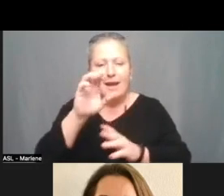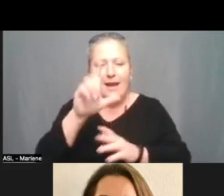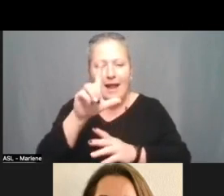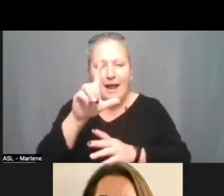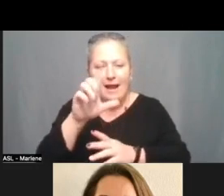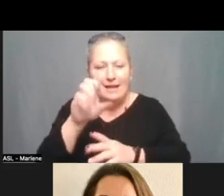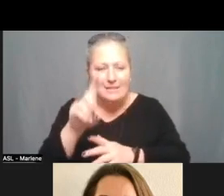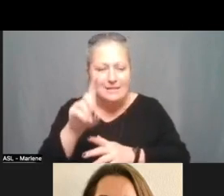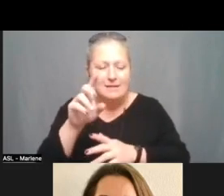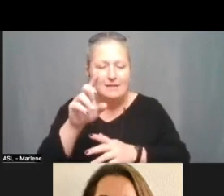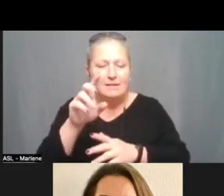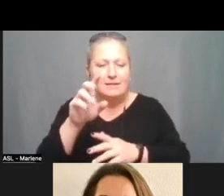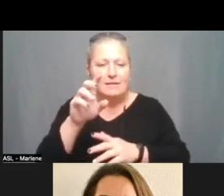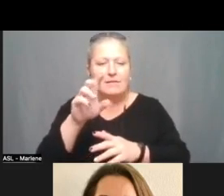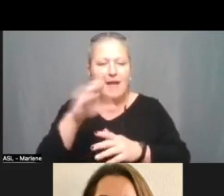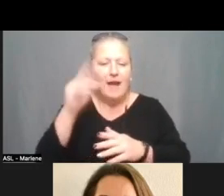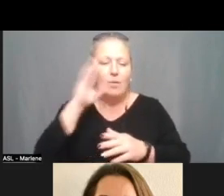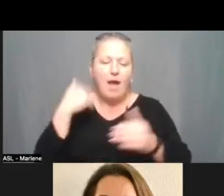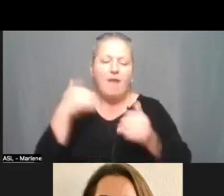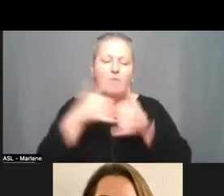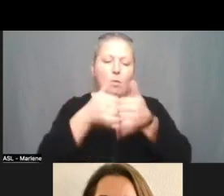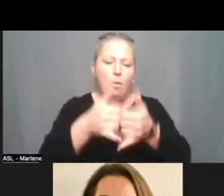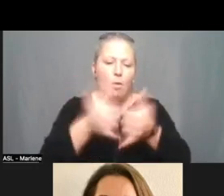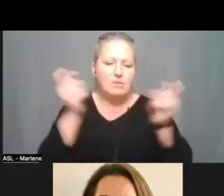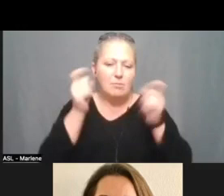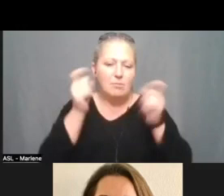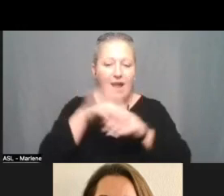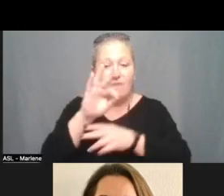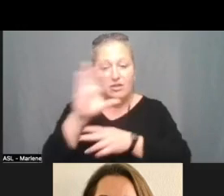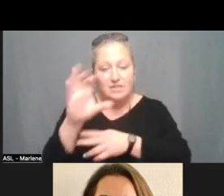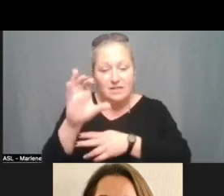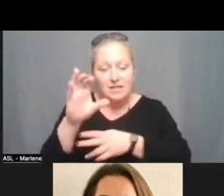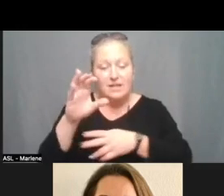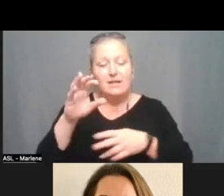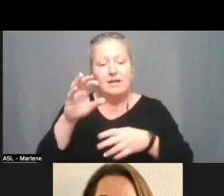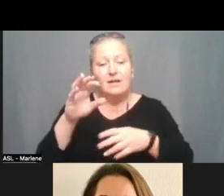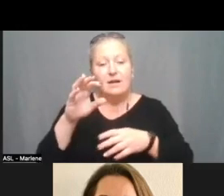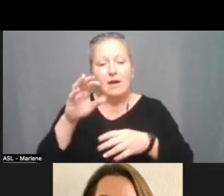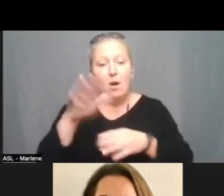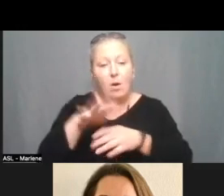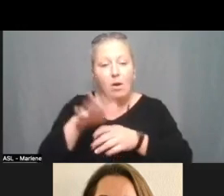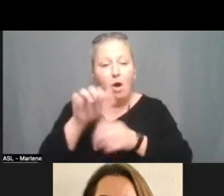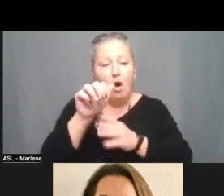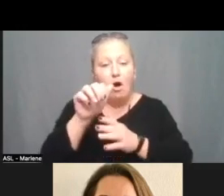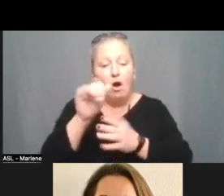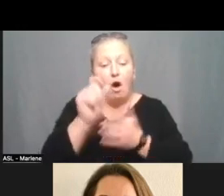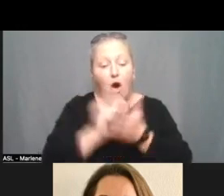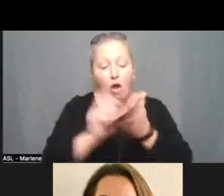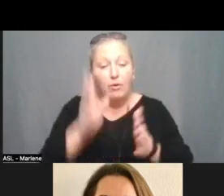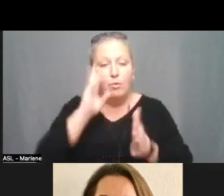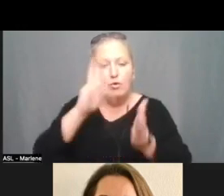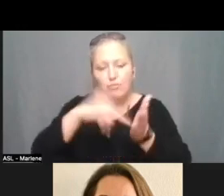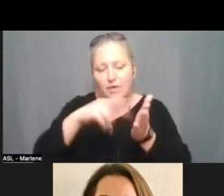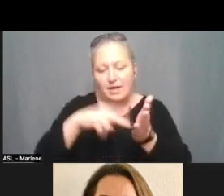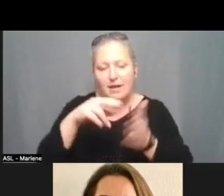And they're having an awards ceremony this Sunday at Foster City, where a local author, Christy Hale, is going to do a reading. And each of the top